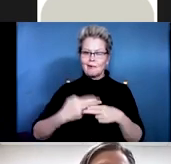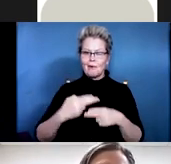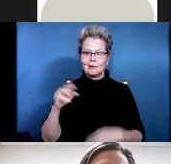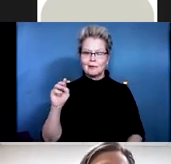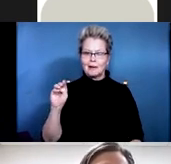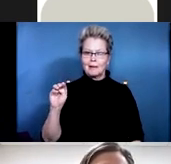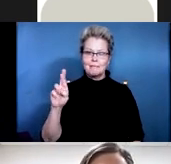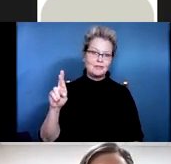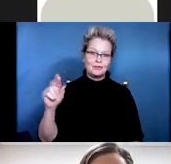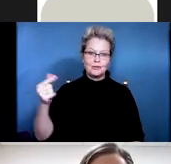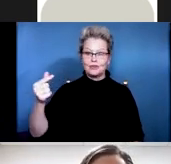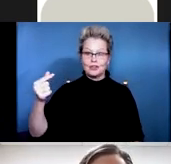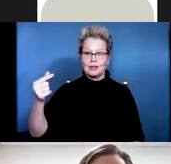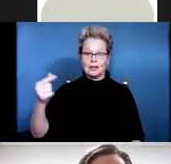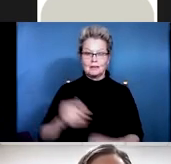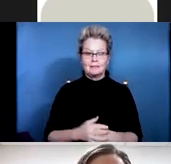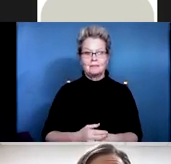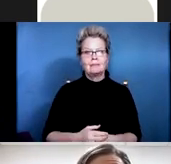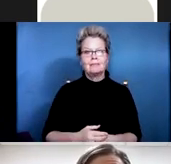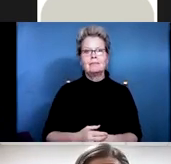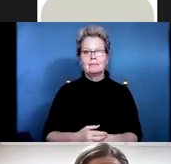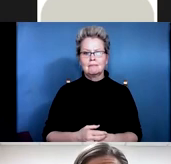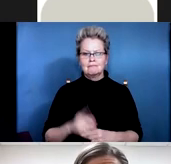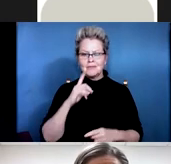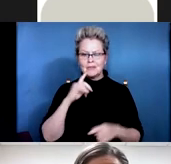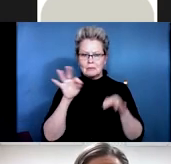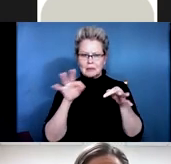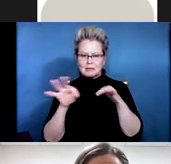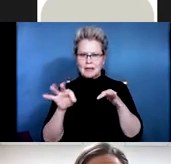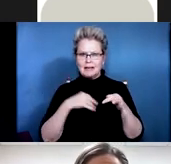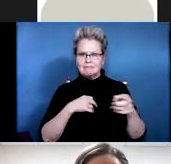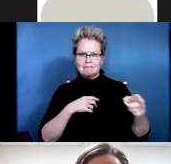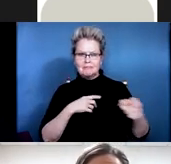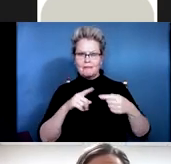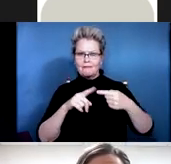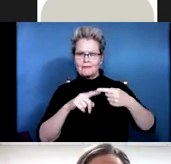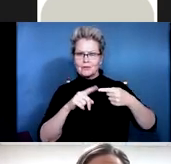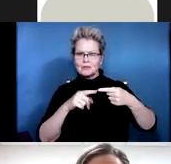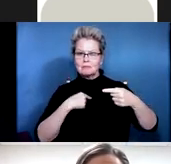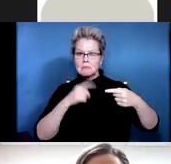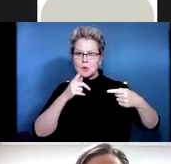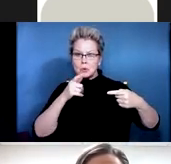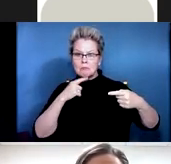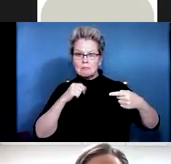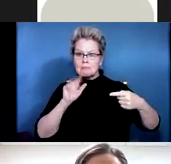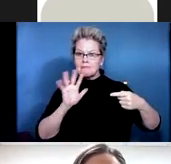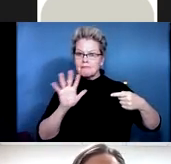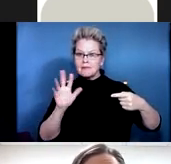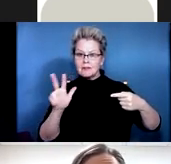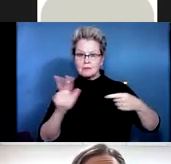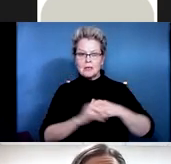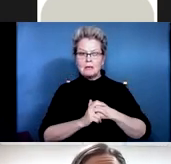Mr. G is at the time of his injury, he was 53 years old, a C5 Asia impairment